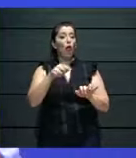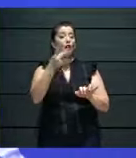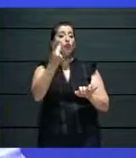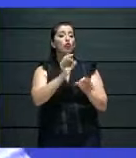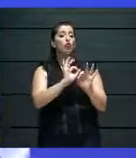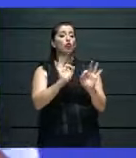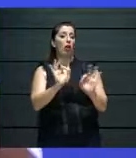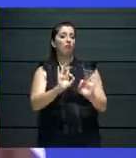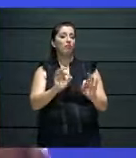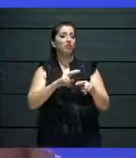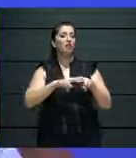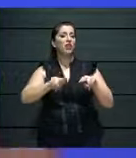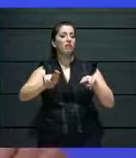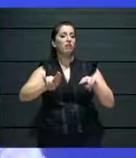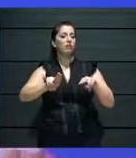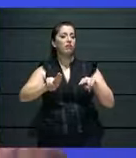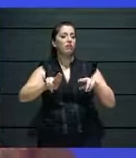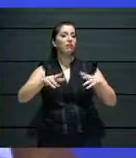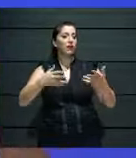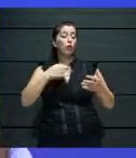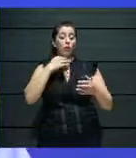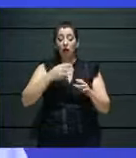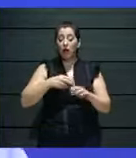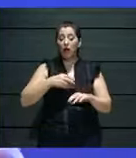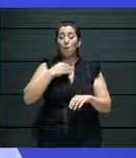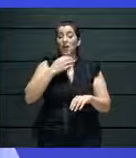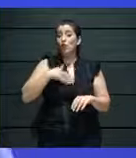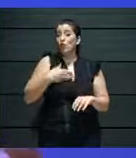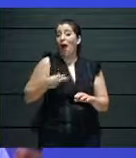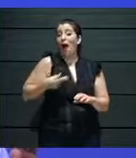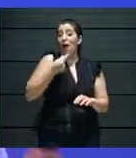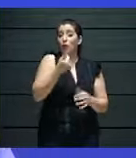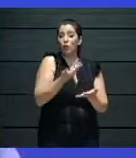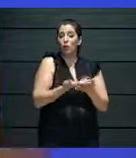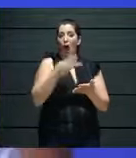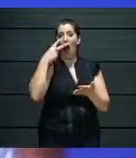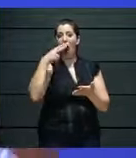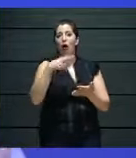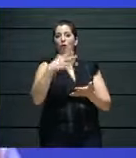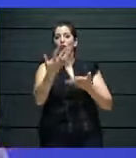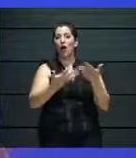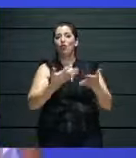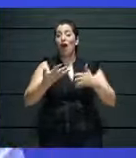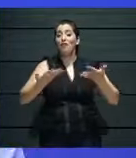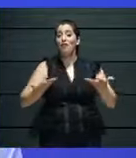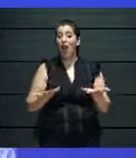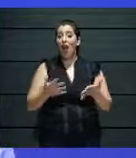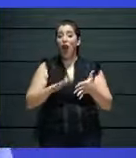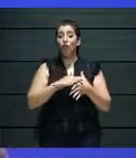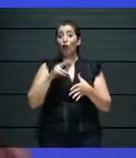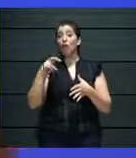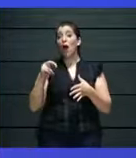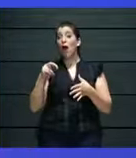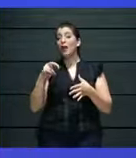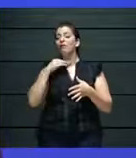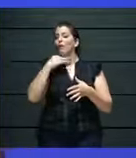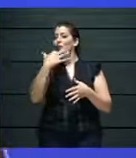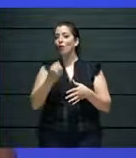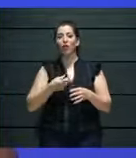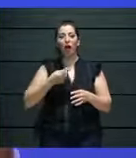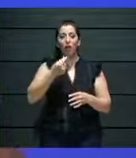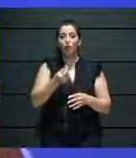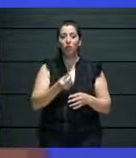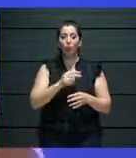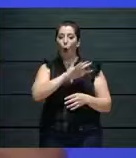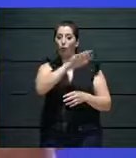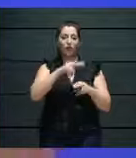on entrepreneurship and creativity and how we engage with the audience. And that is why, to my